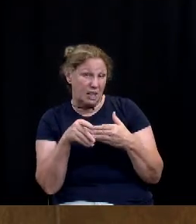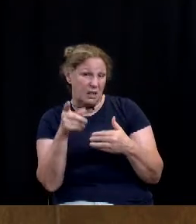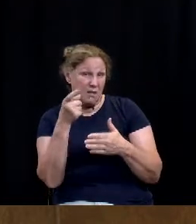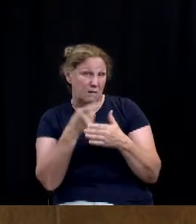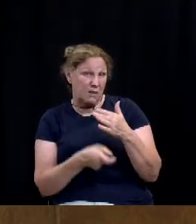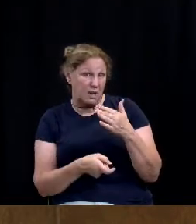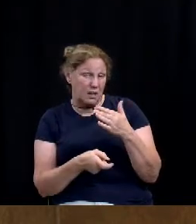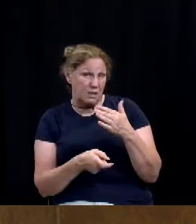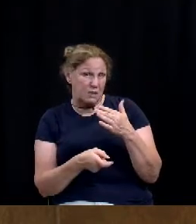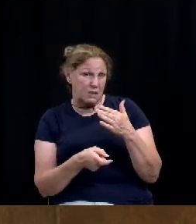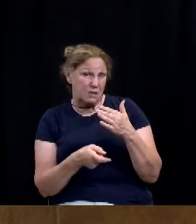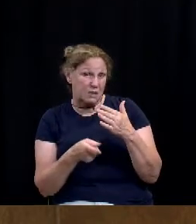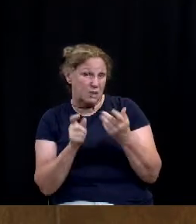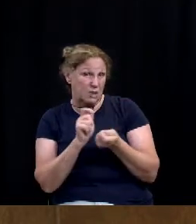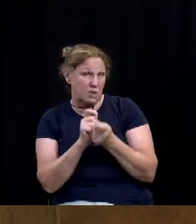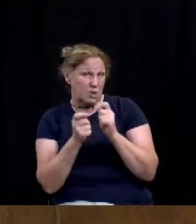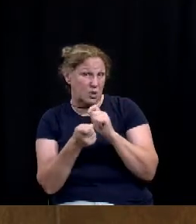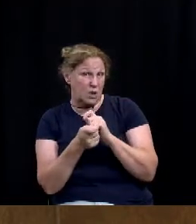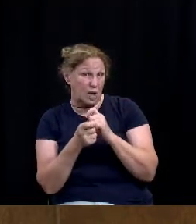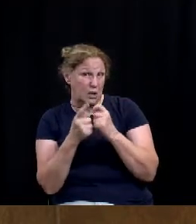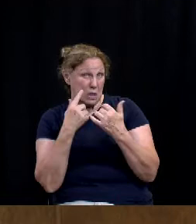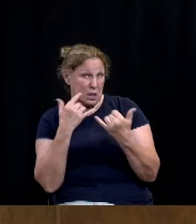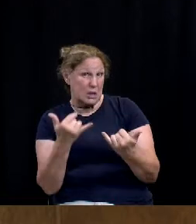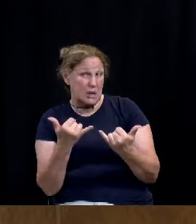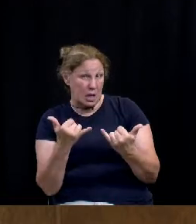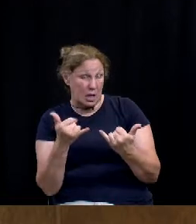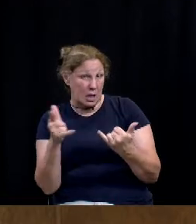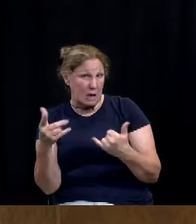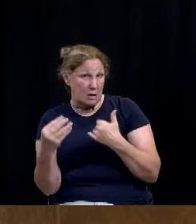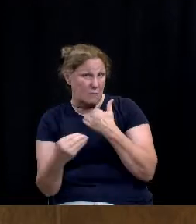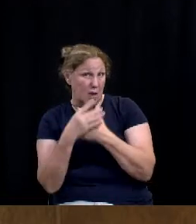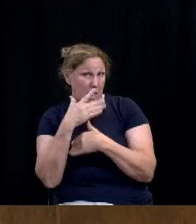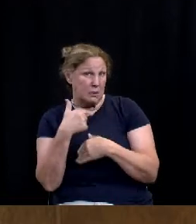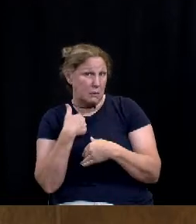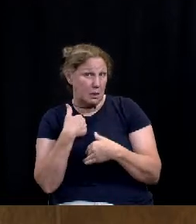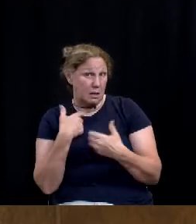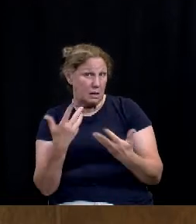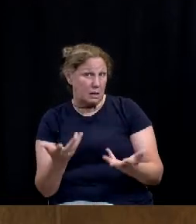this ordinance. Is that, can you advise me on that?